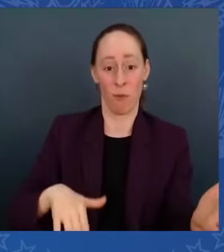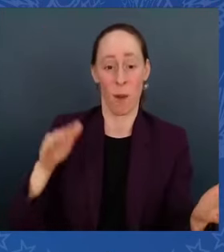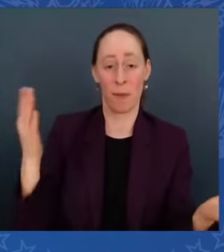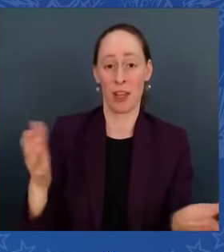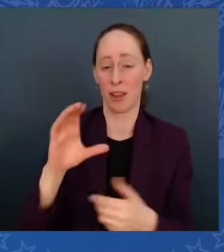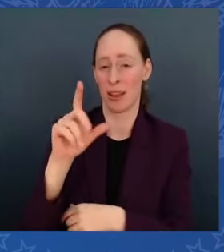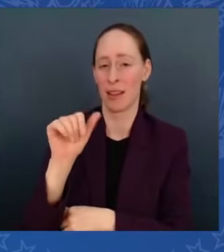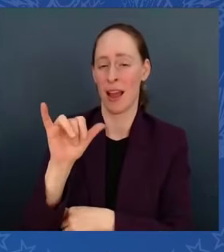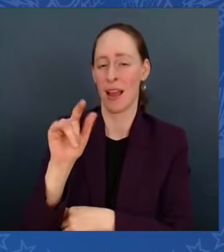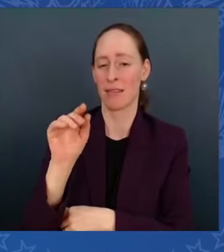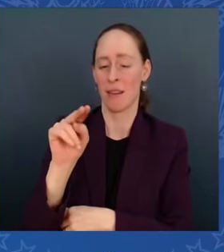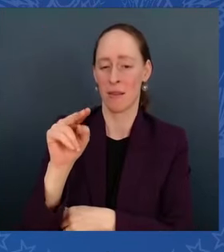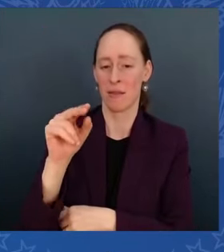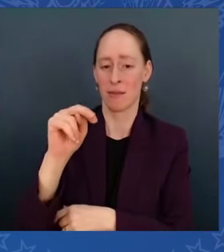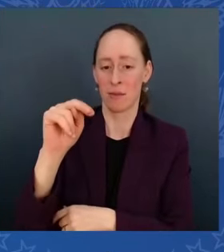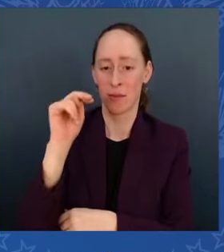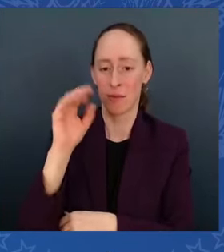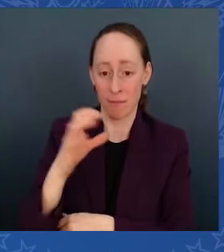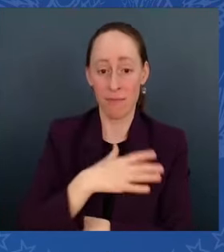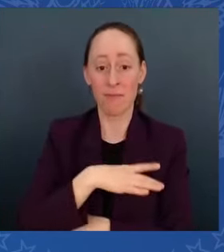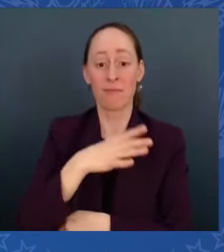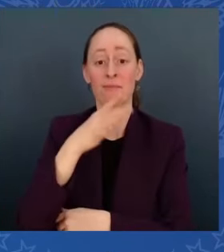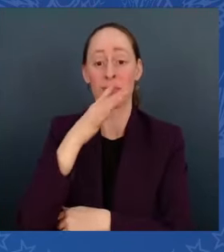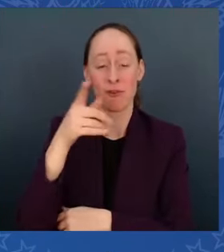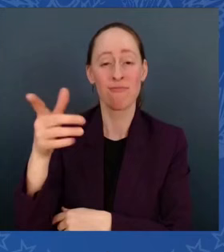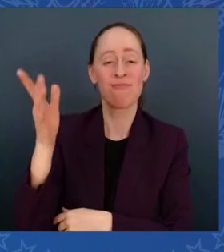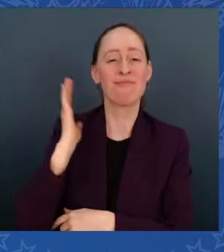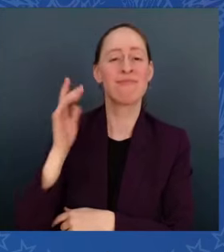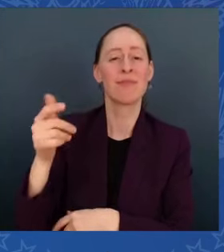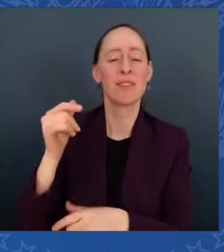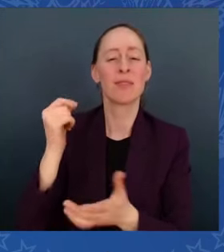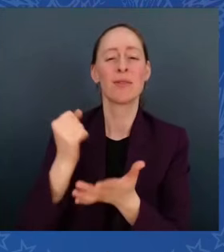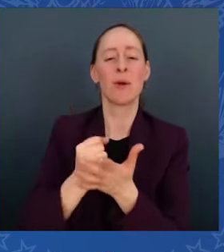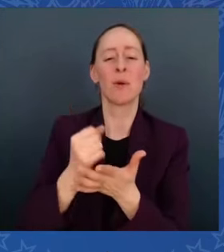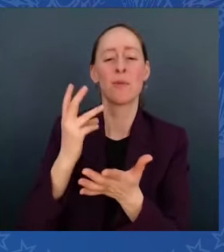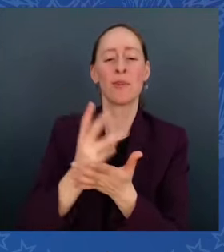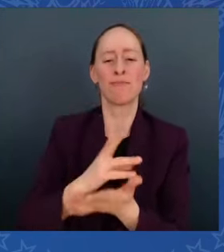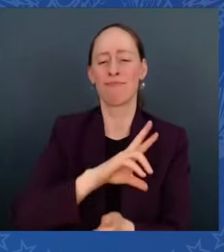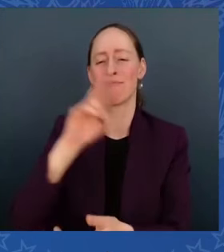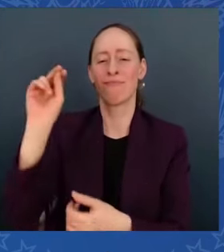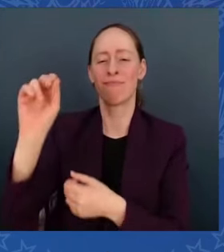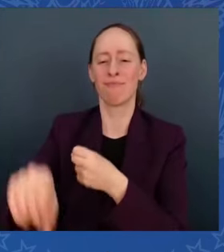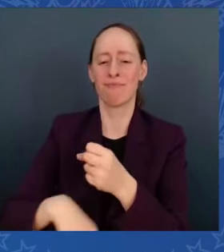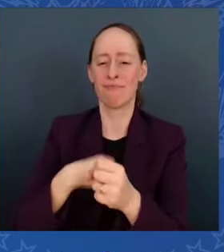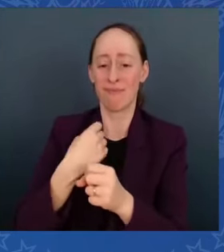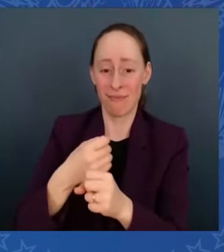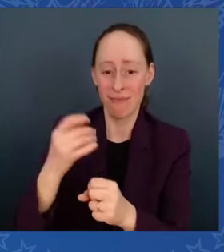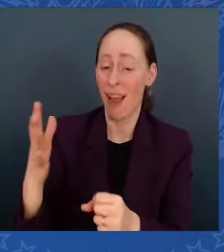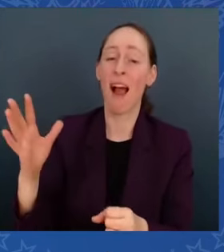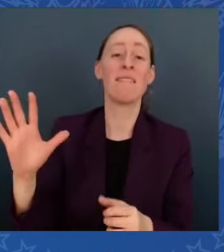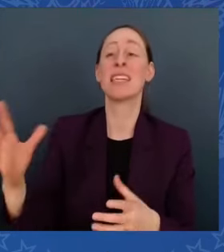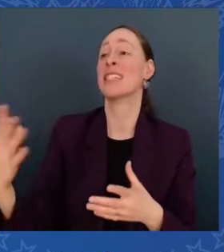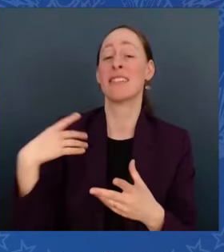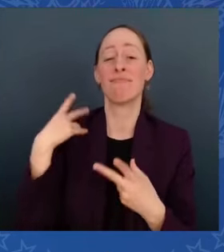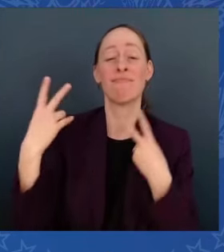me a passion for education. She is not only my greatest inspiration, but also my dearest friend.